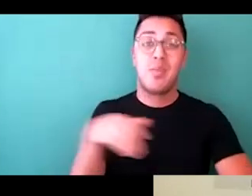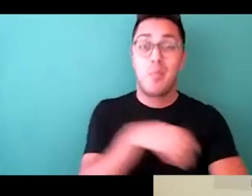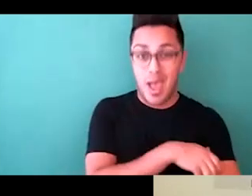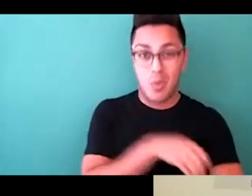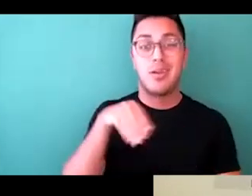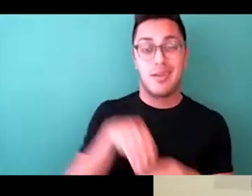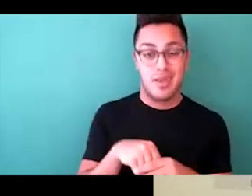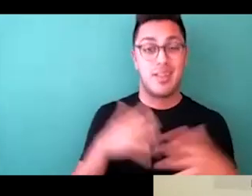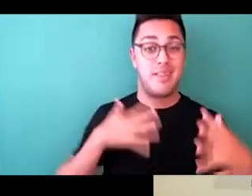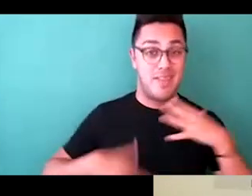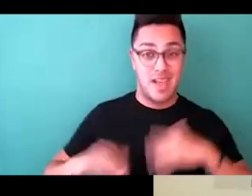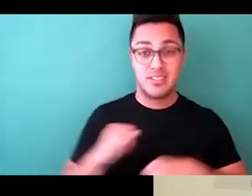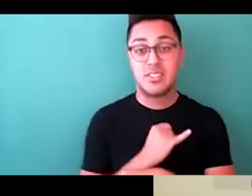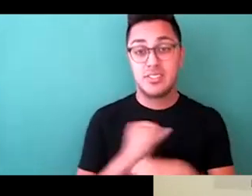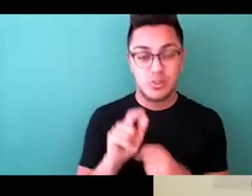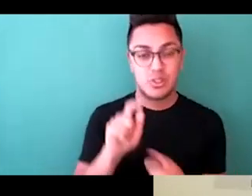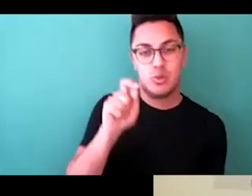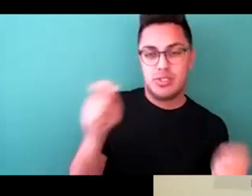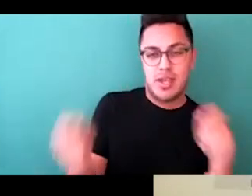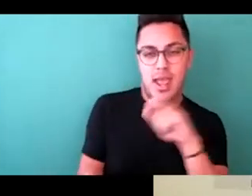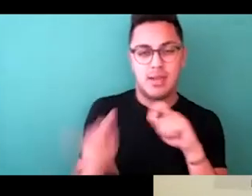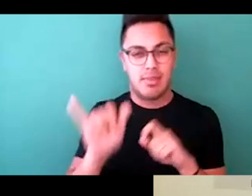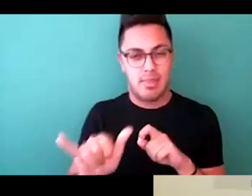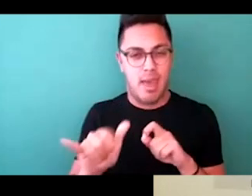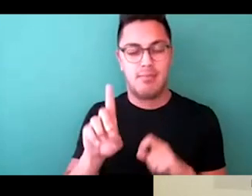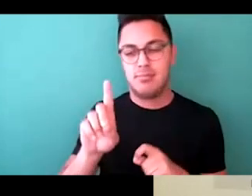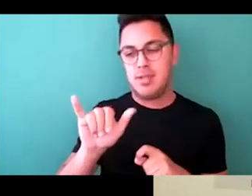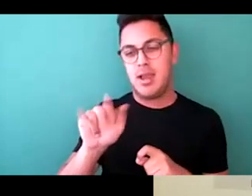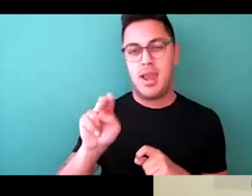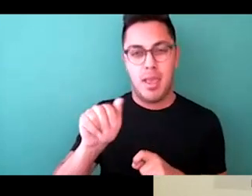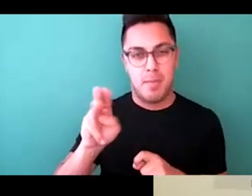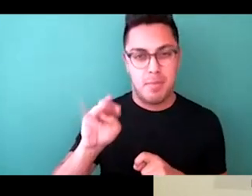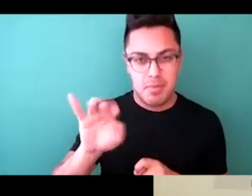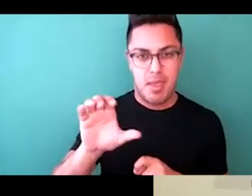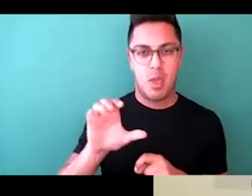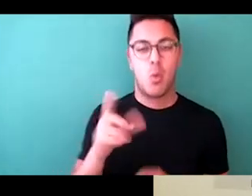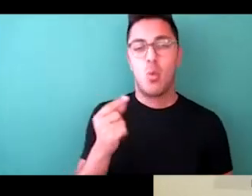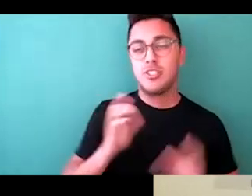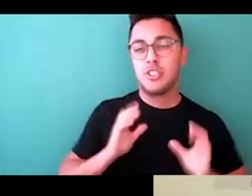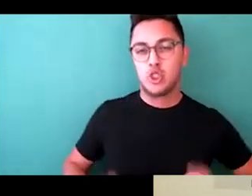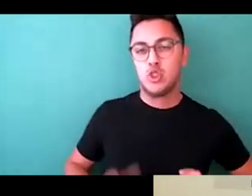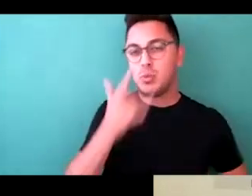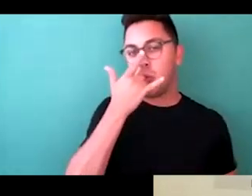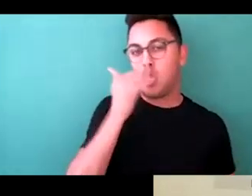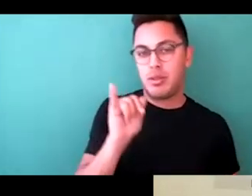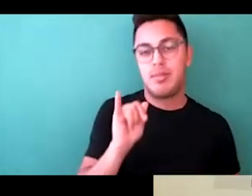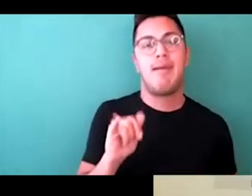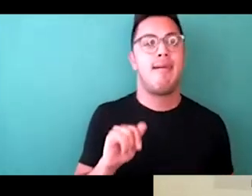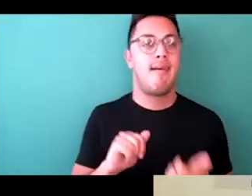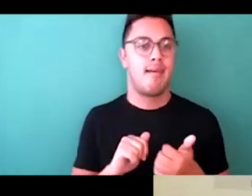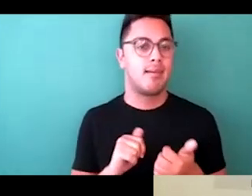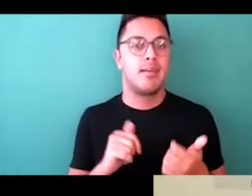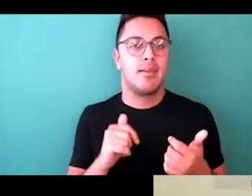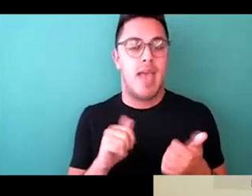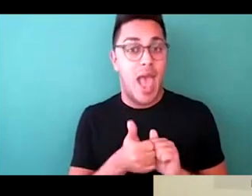to change that paradigm of what does a consumer look like and how do we do that through our presentations, fashion shows,